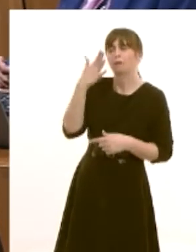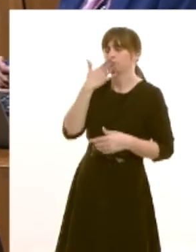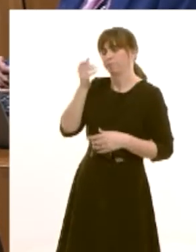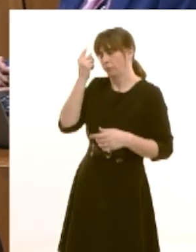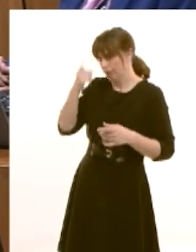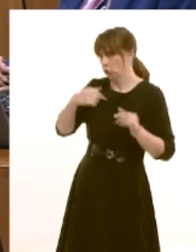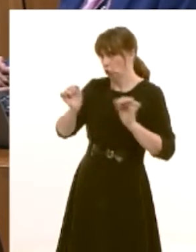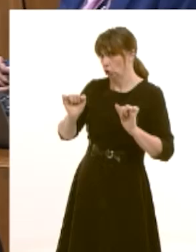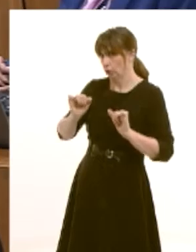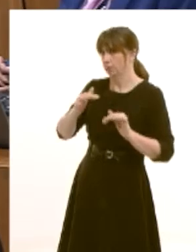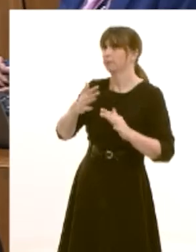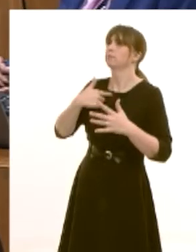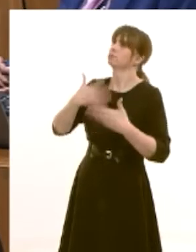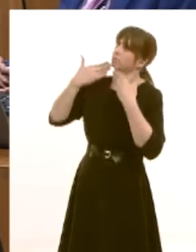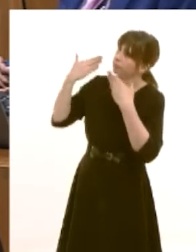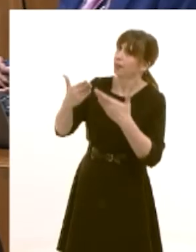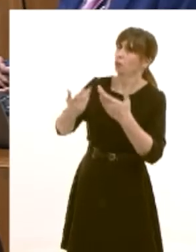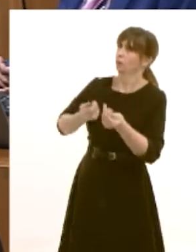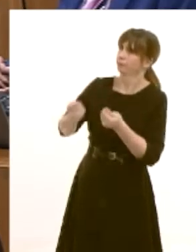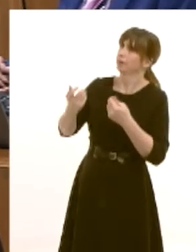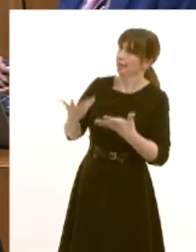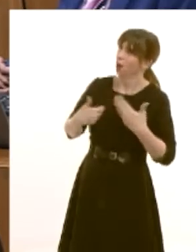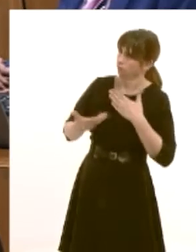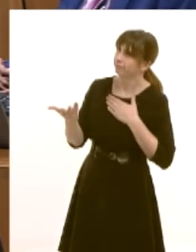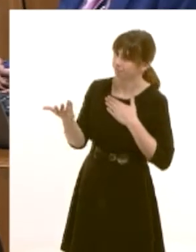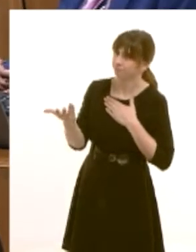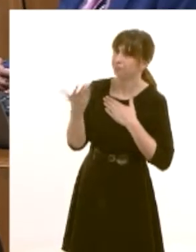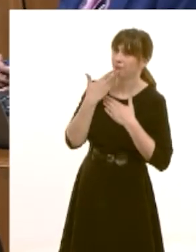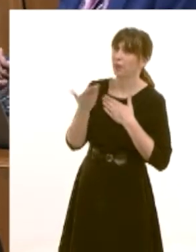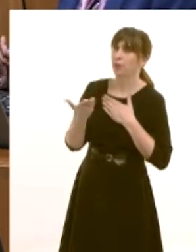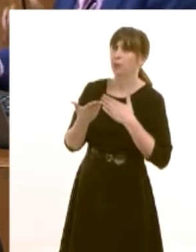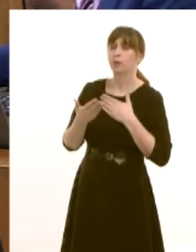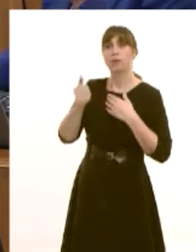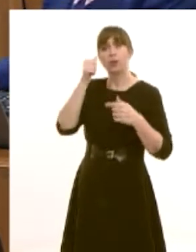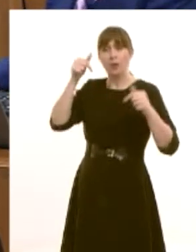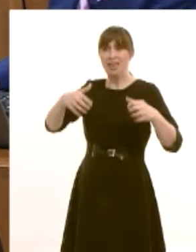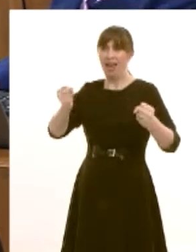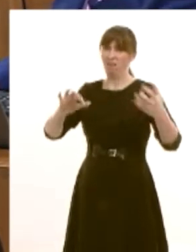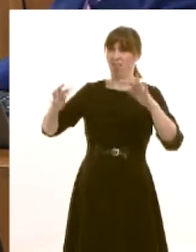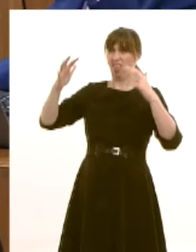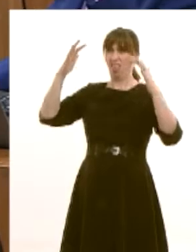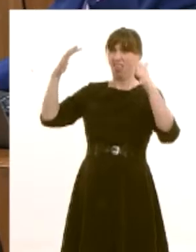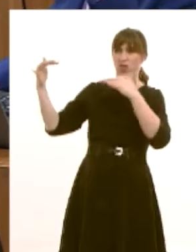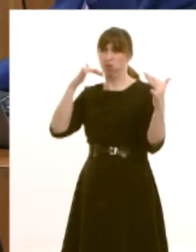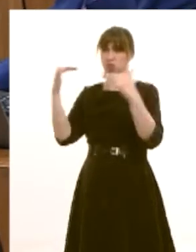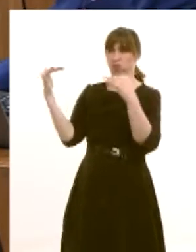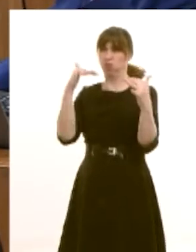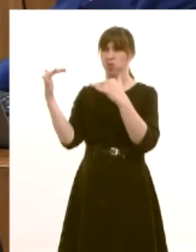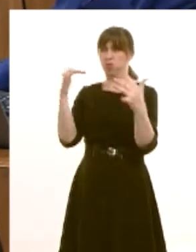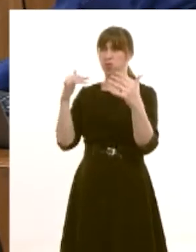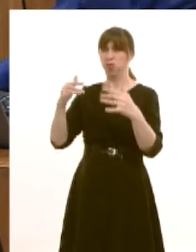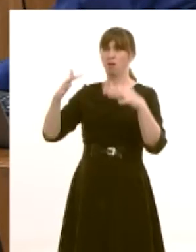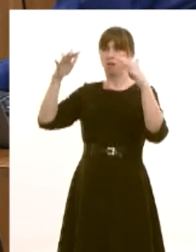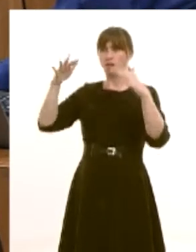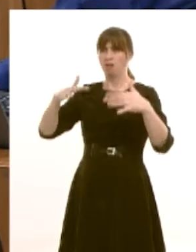that as yet could i offer those thanks uh now uh i know that the chamber has sometimes been unruly and uh i know that the president presiding